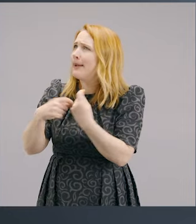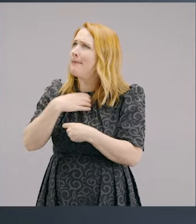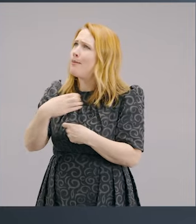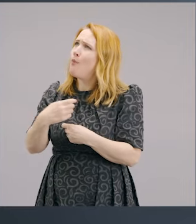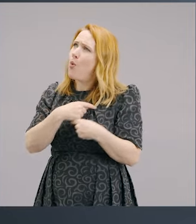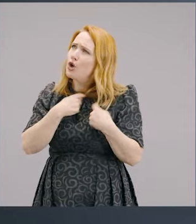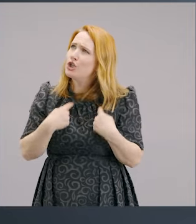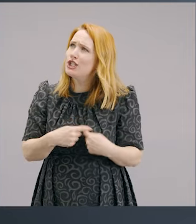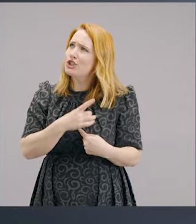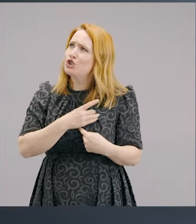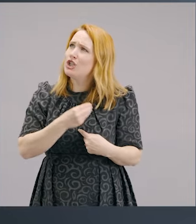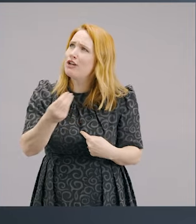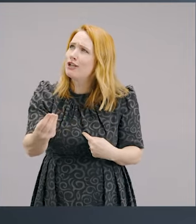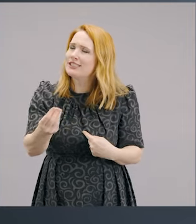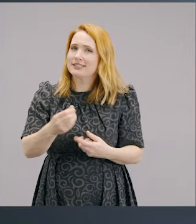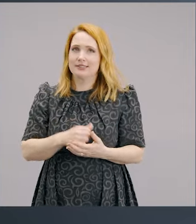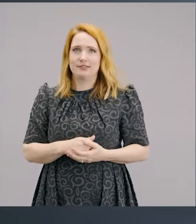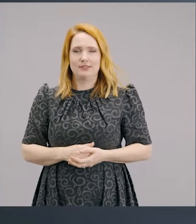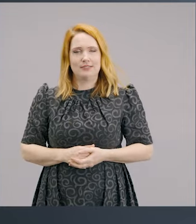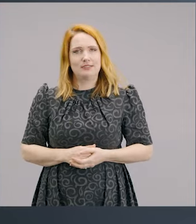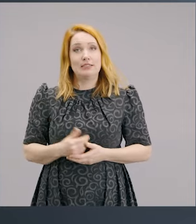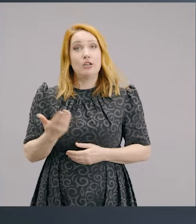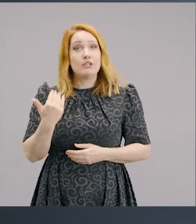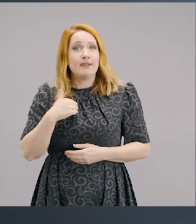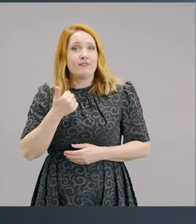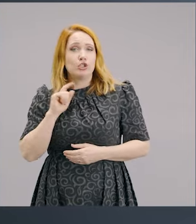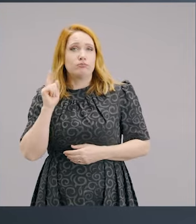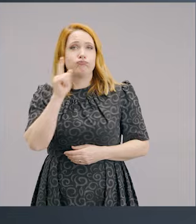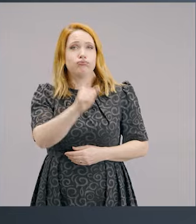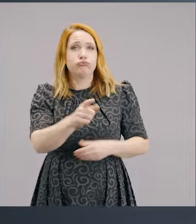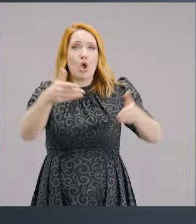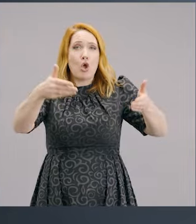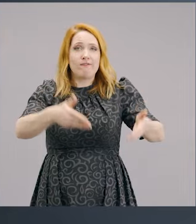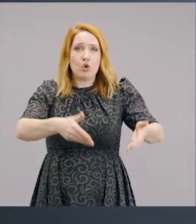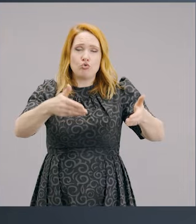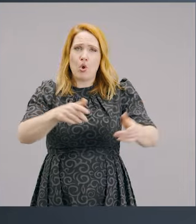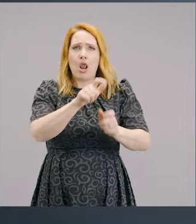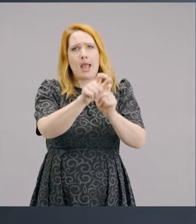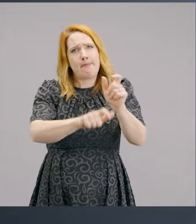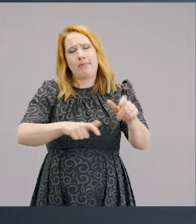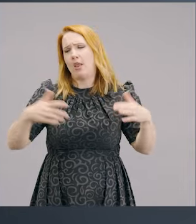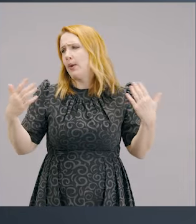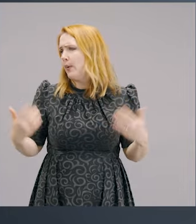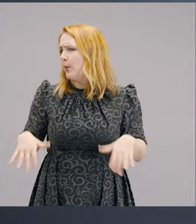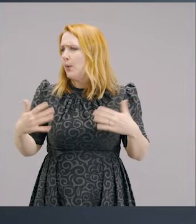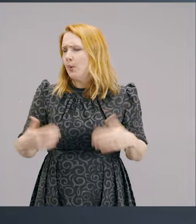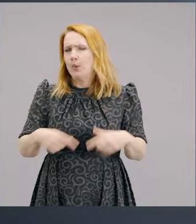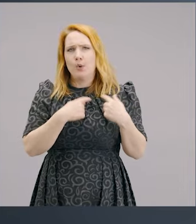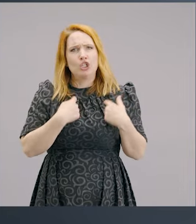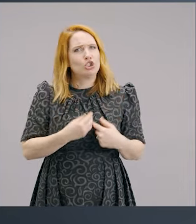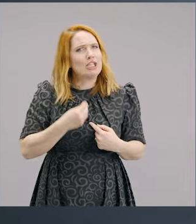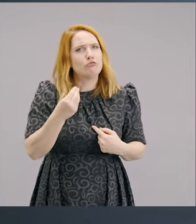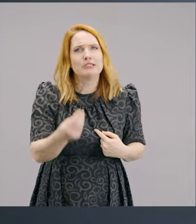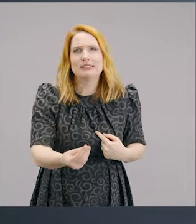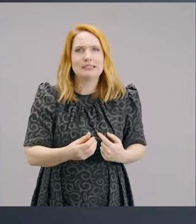more of a generous person? I've been to funerals in recent times where people have been extraordinarily